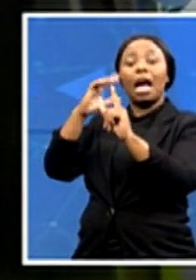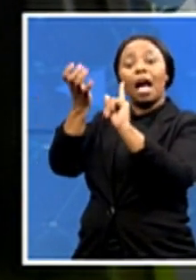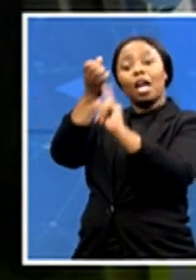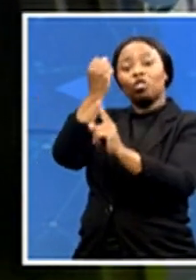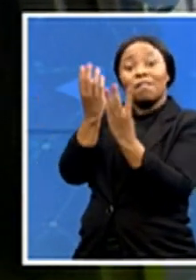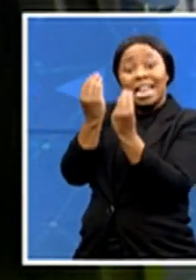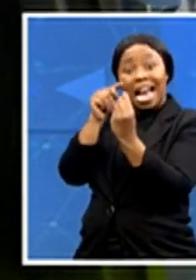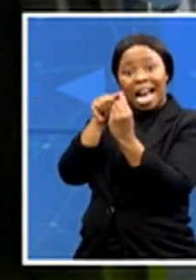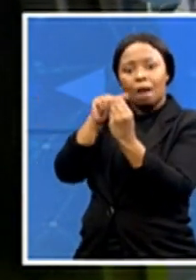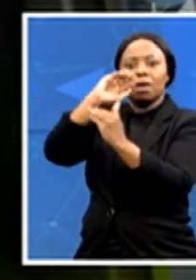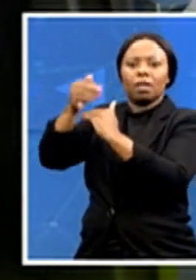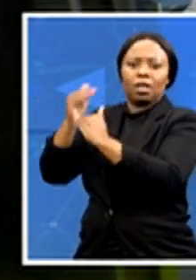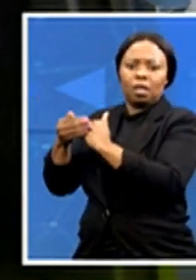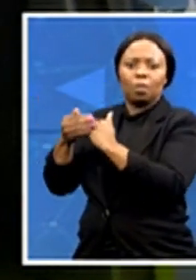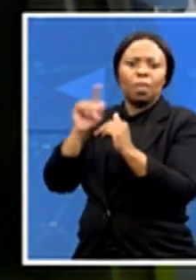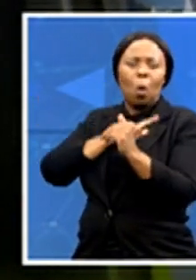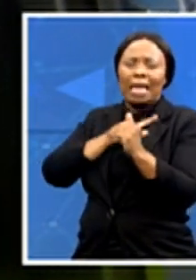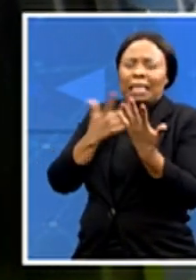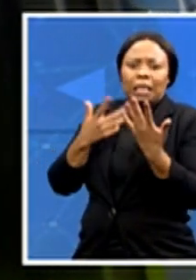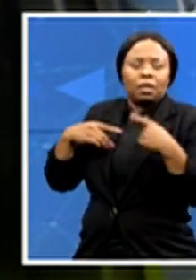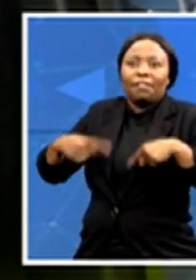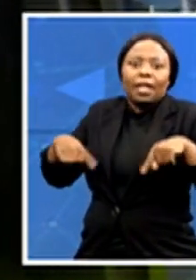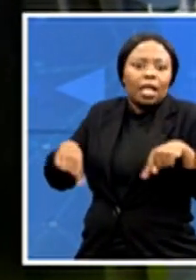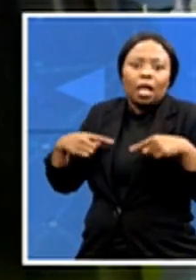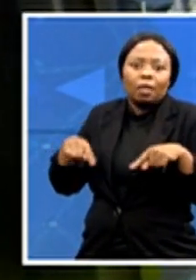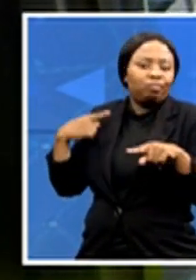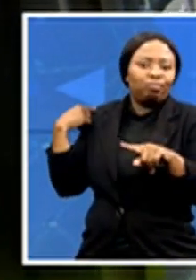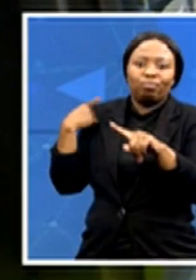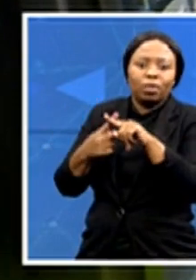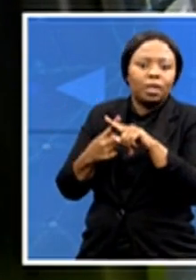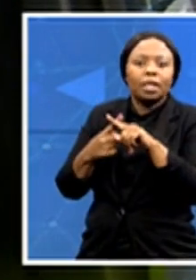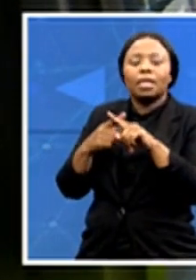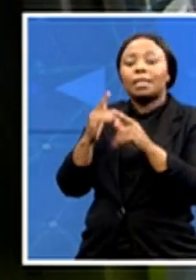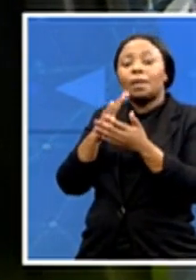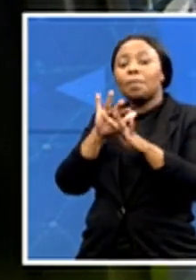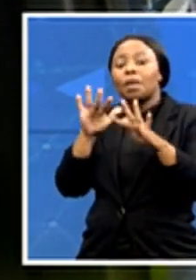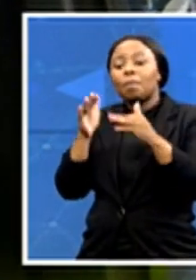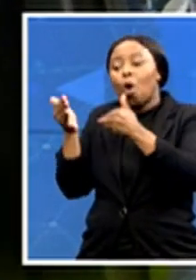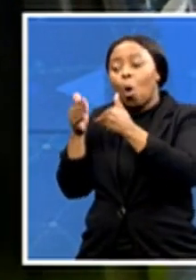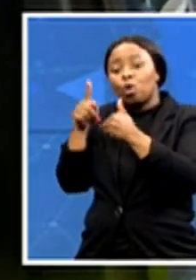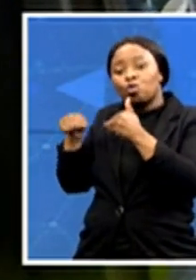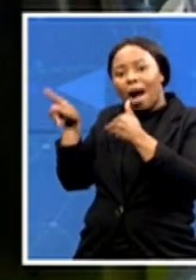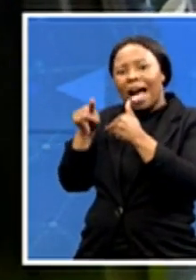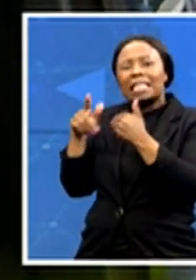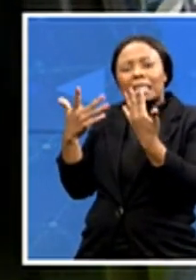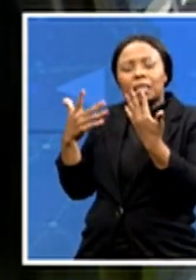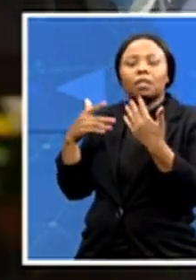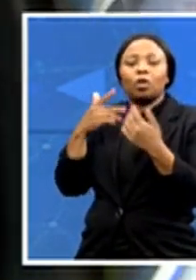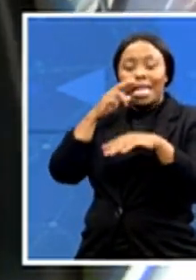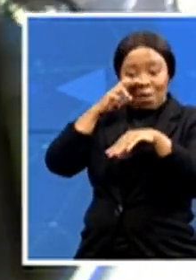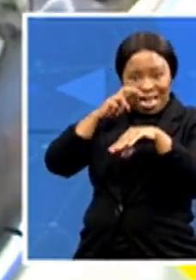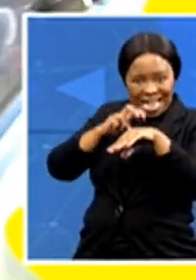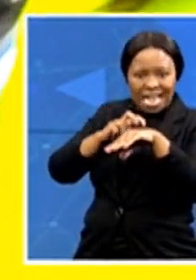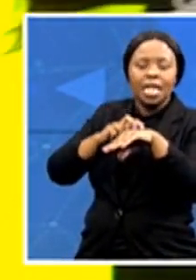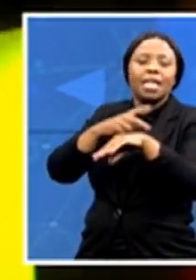been living in fear forever. So many people close to us have passed away. This is a needed thing for this country. We need the vaccine. Thank you.